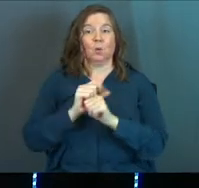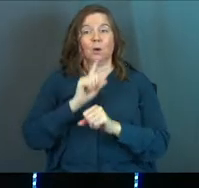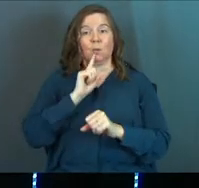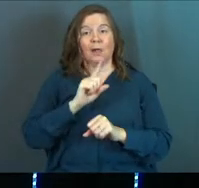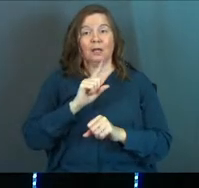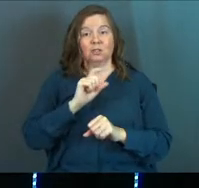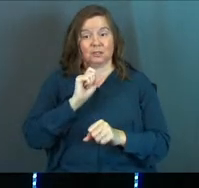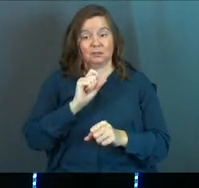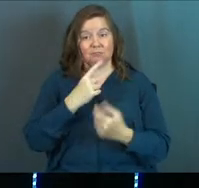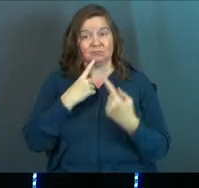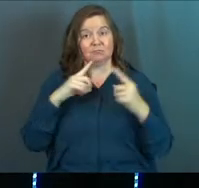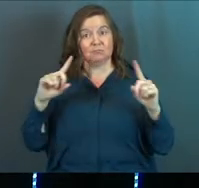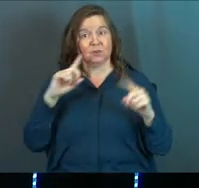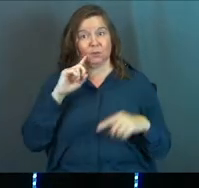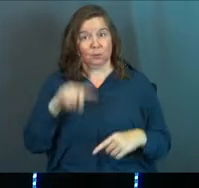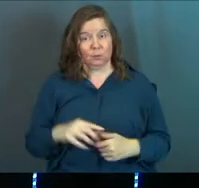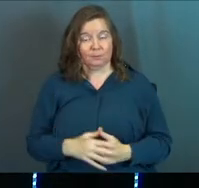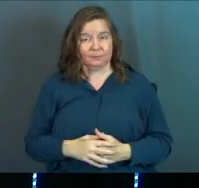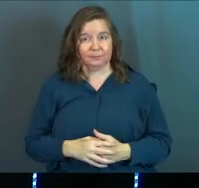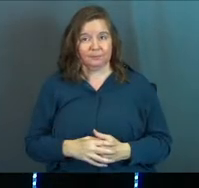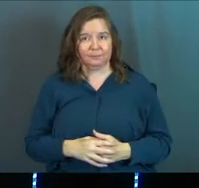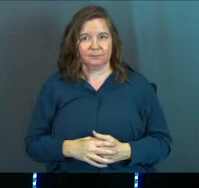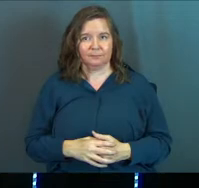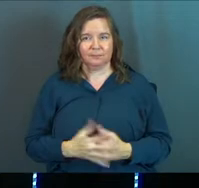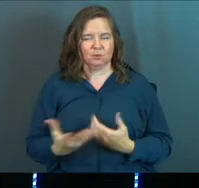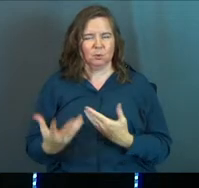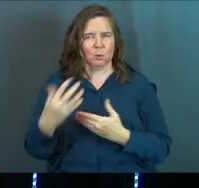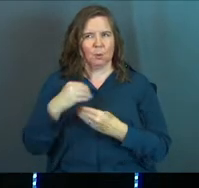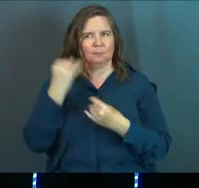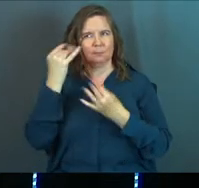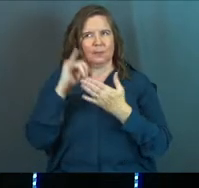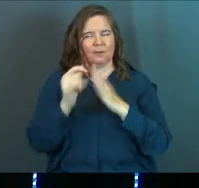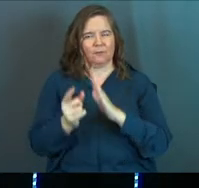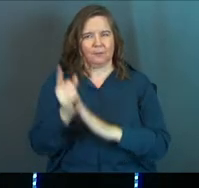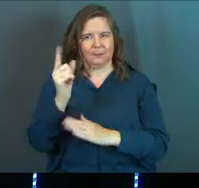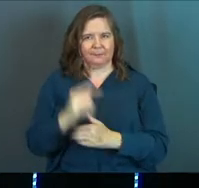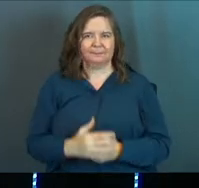actually going to work. Take that in for a sec.